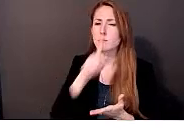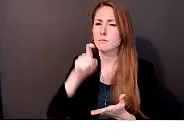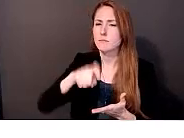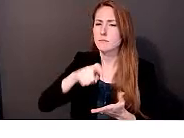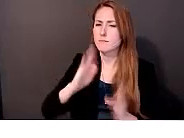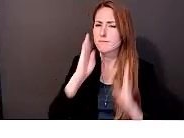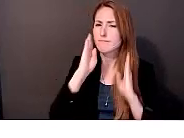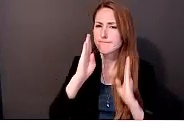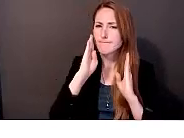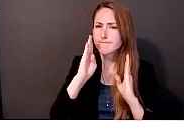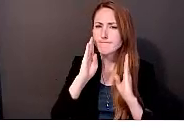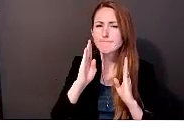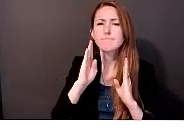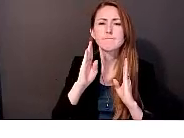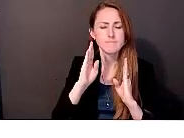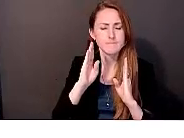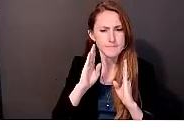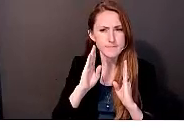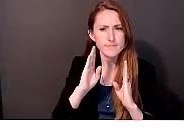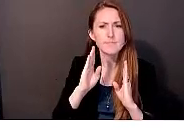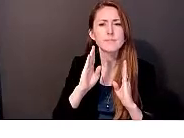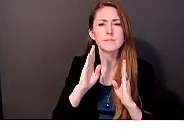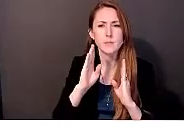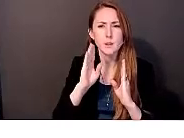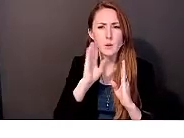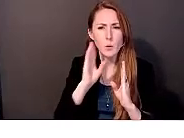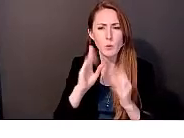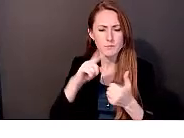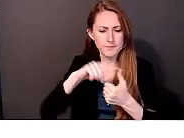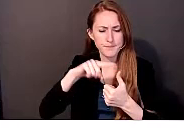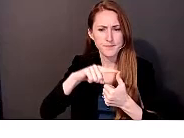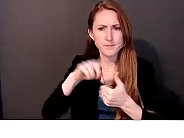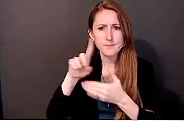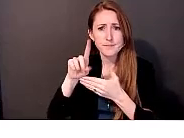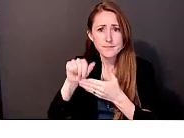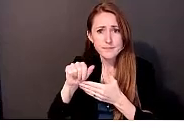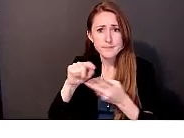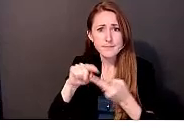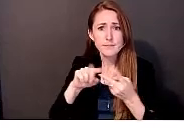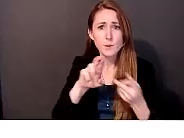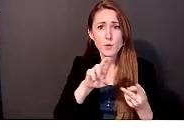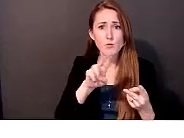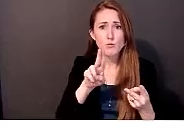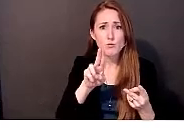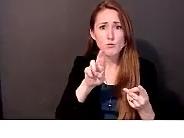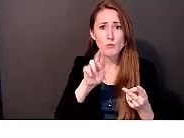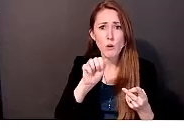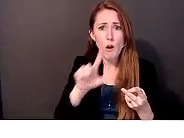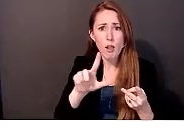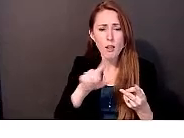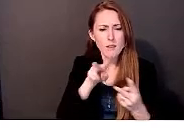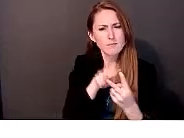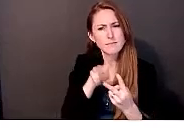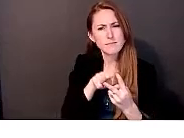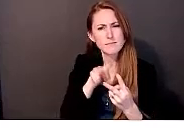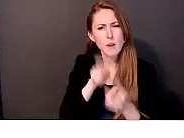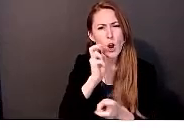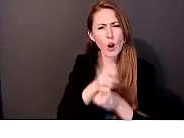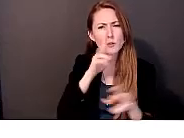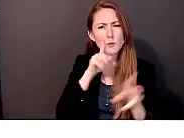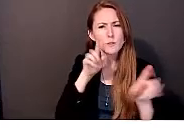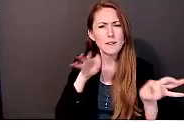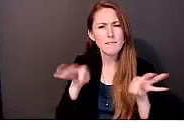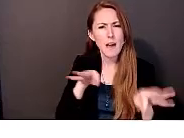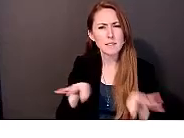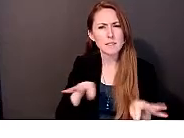disability, to factors such as that disability and rural are both difficult to define, and people come